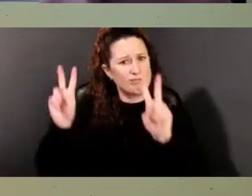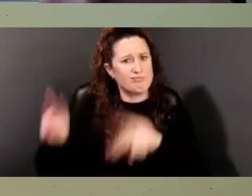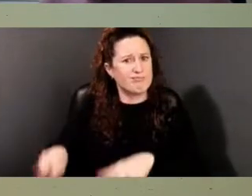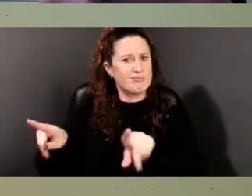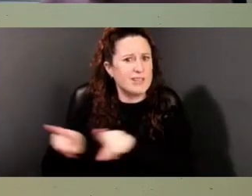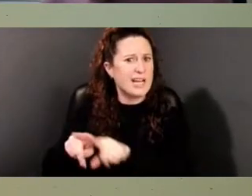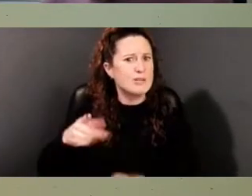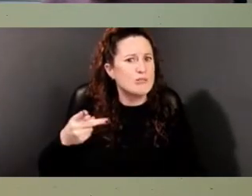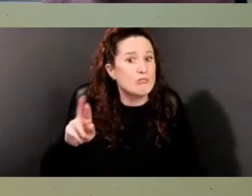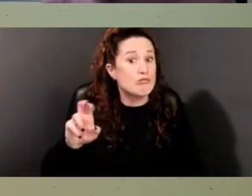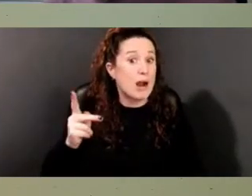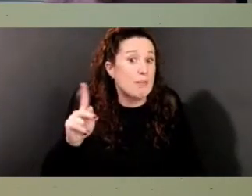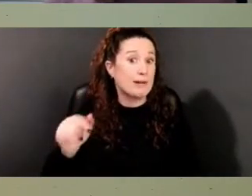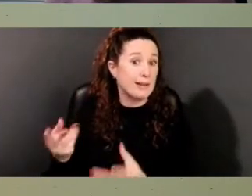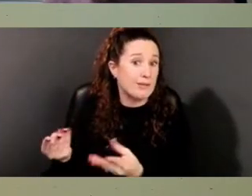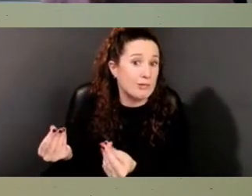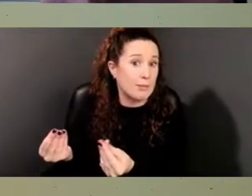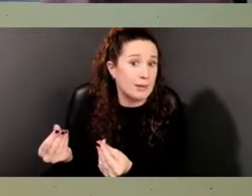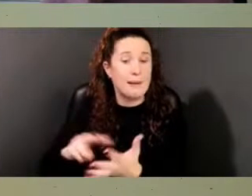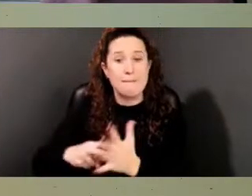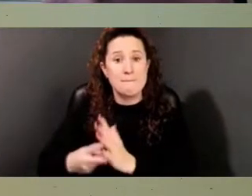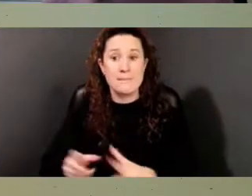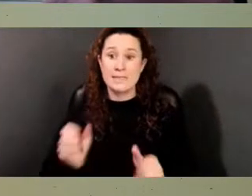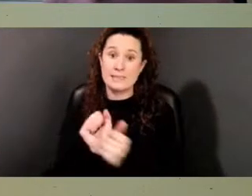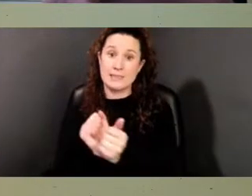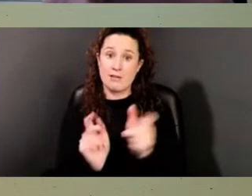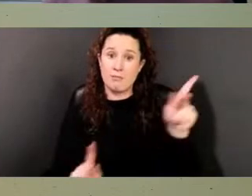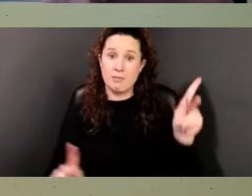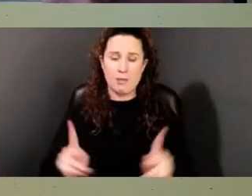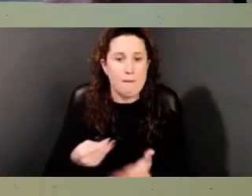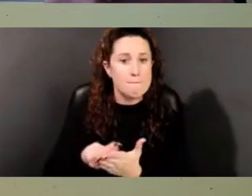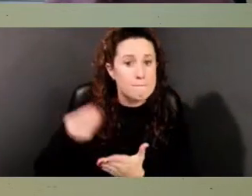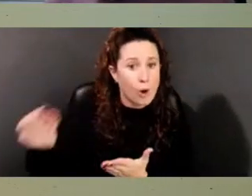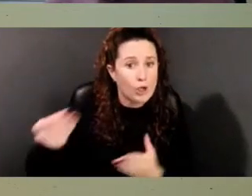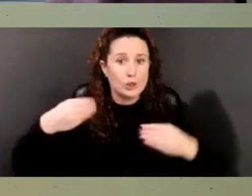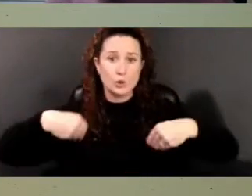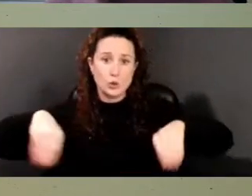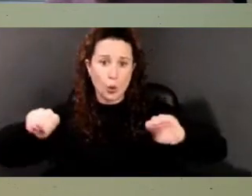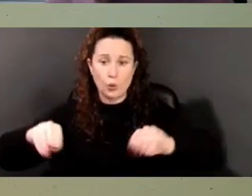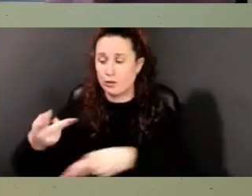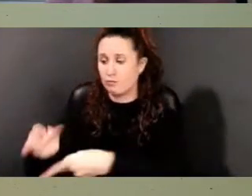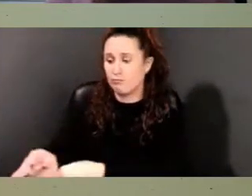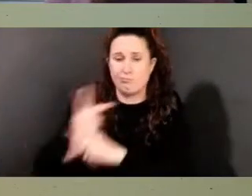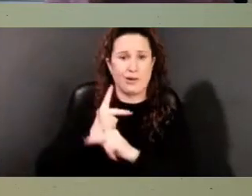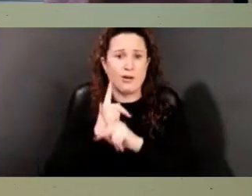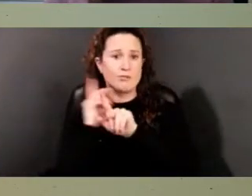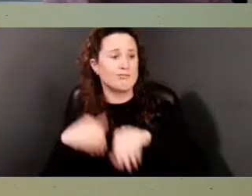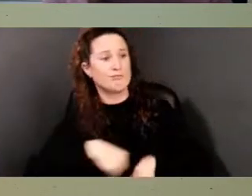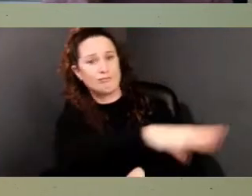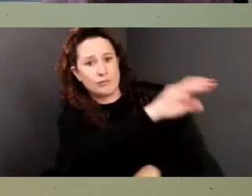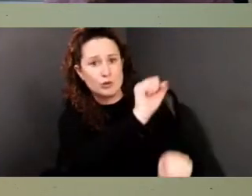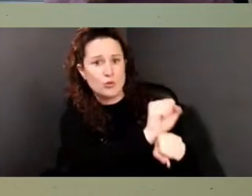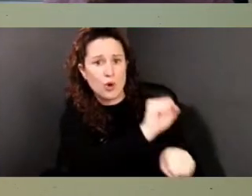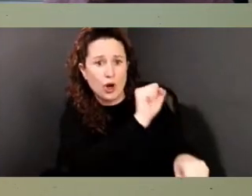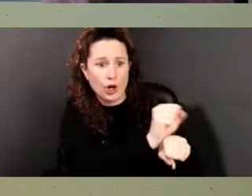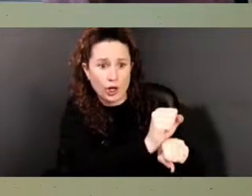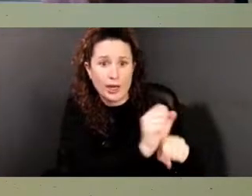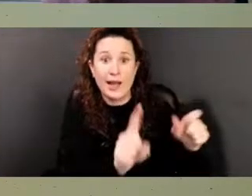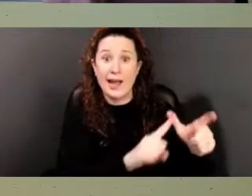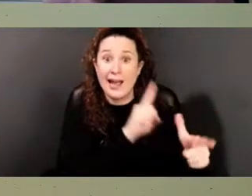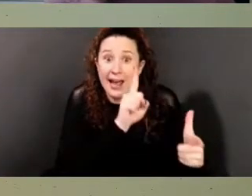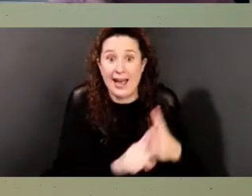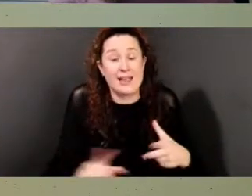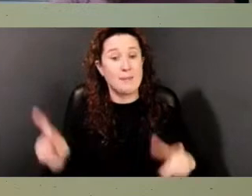meant that enslaved people were bought and sold. They were leased out to do work, and they were passed on in wills to beneficiaries.